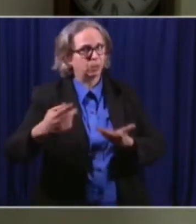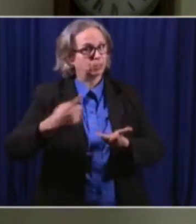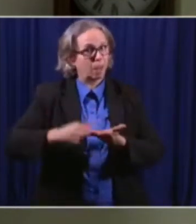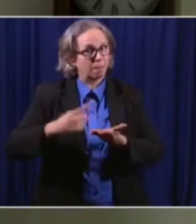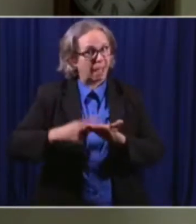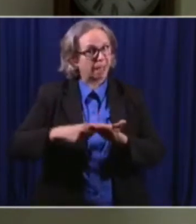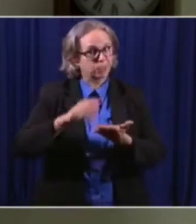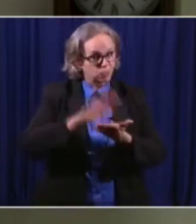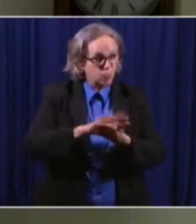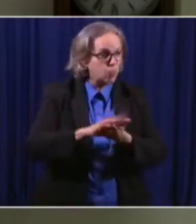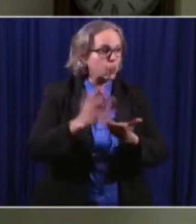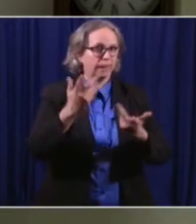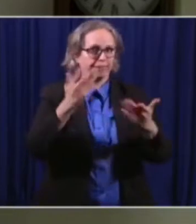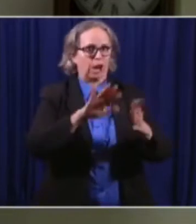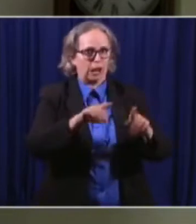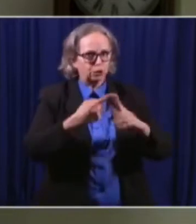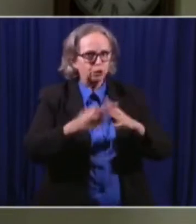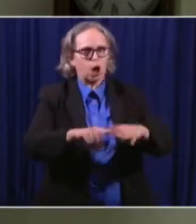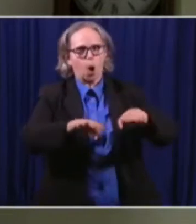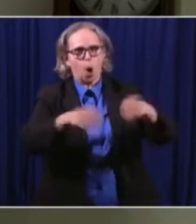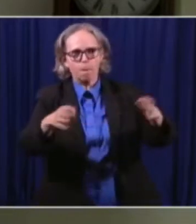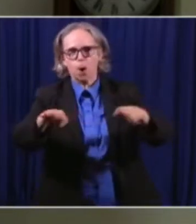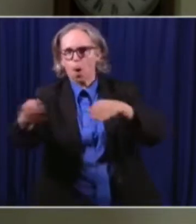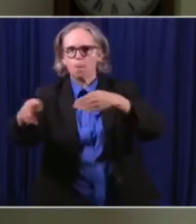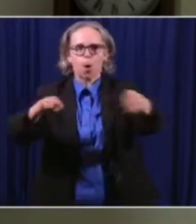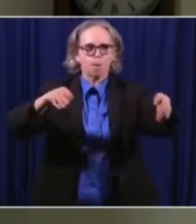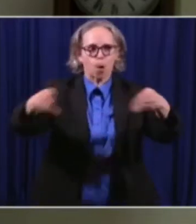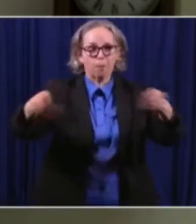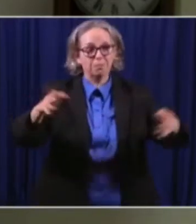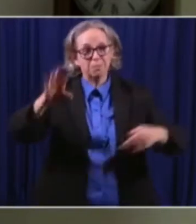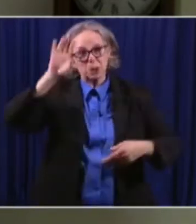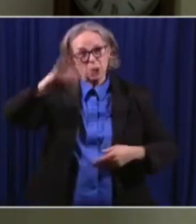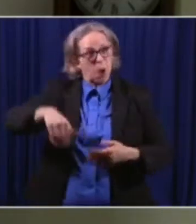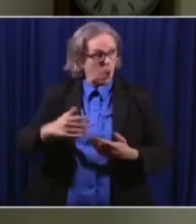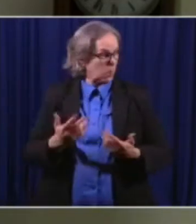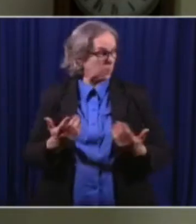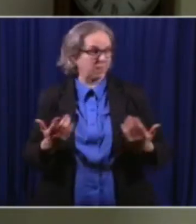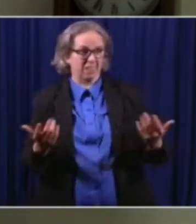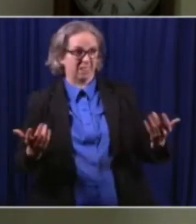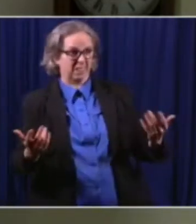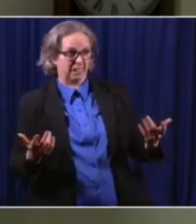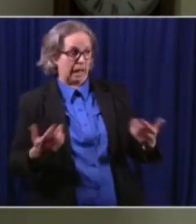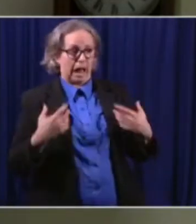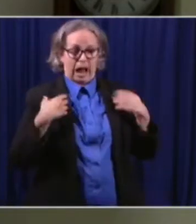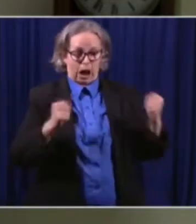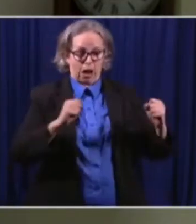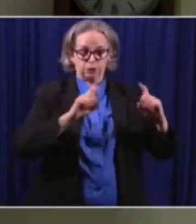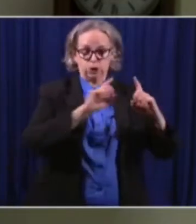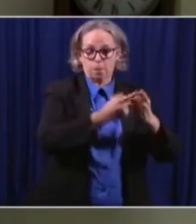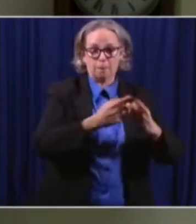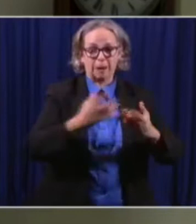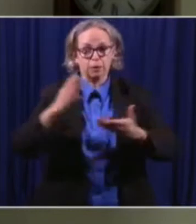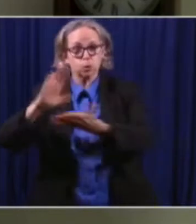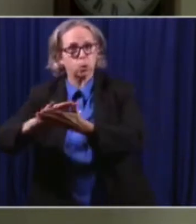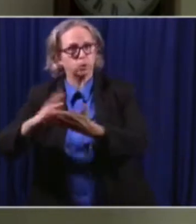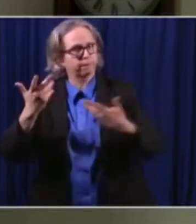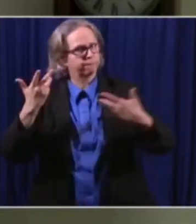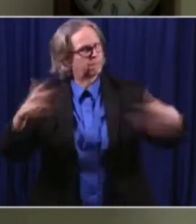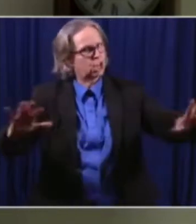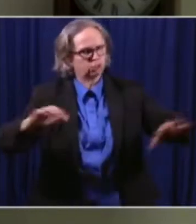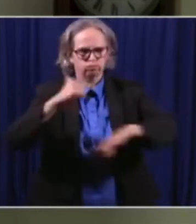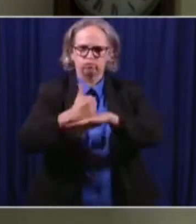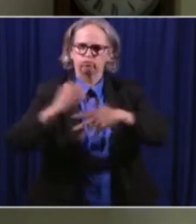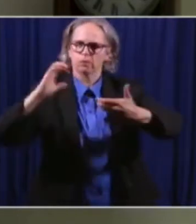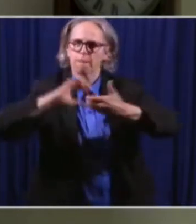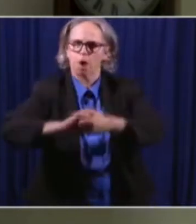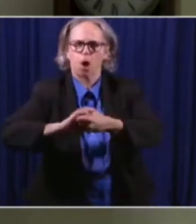local local health departments. We want to thank them for the great preparation that's going into this the collaboration between